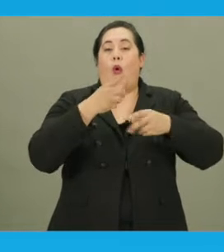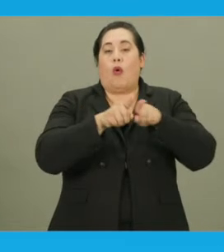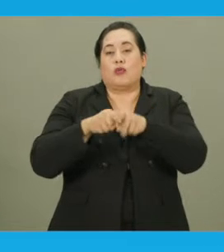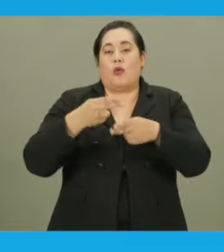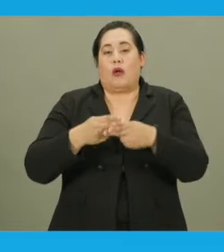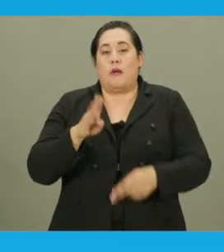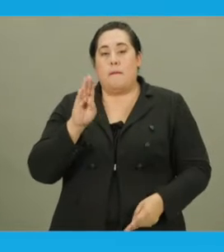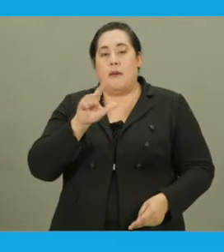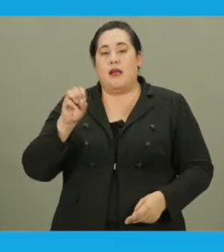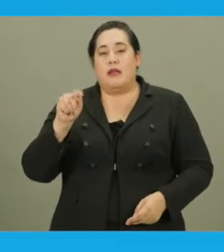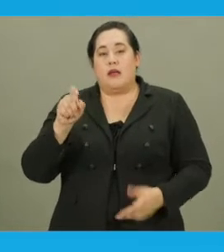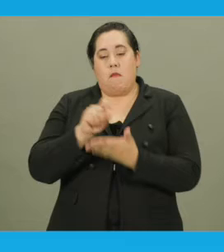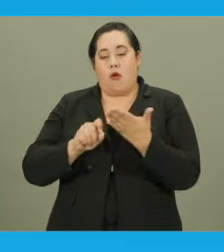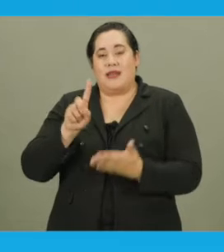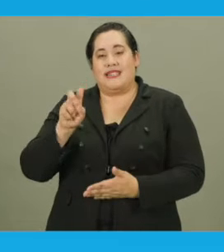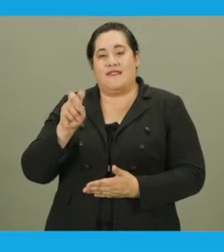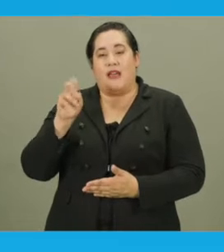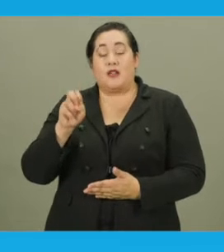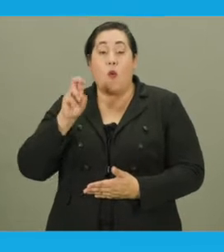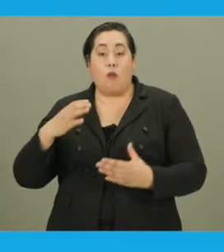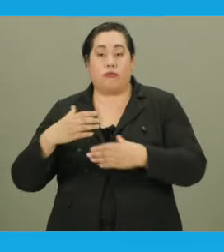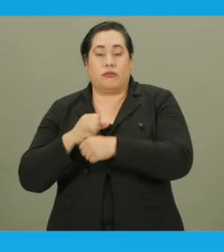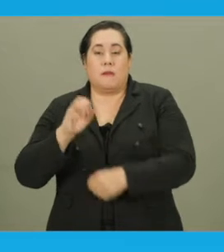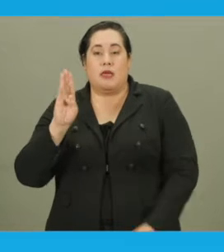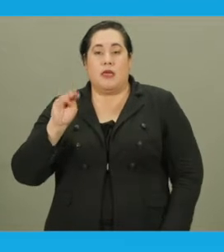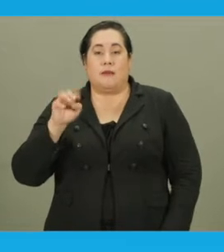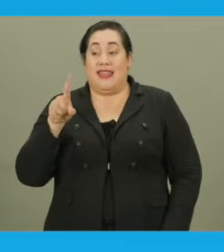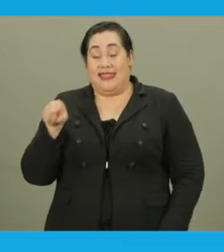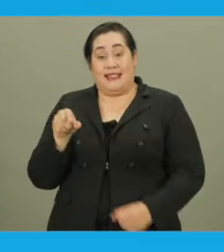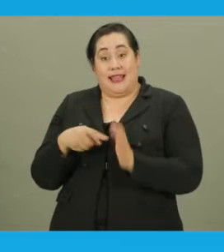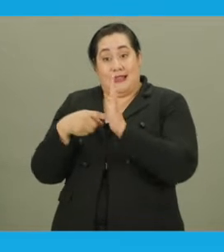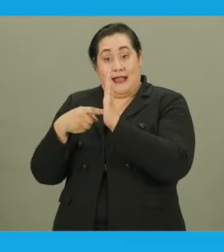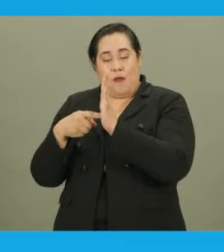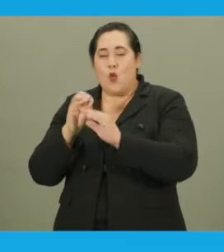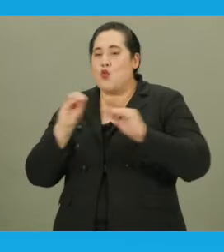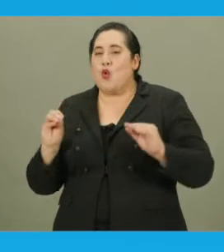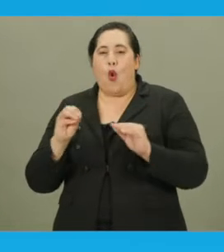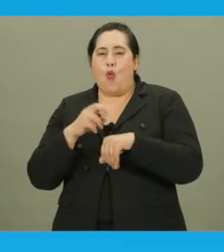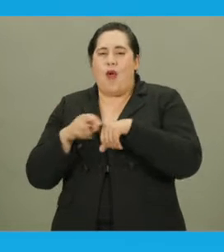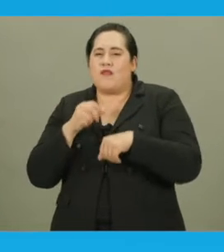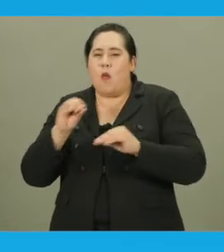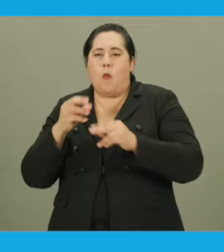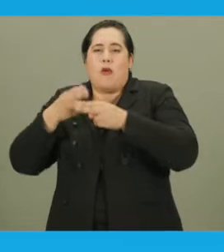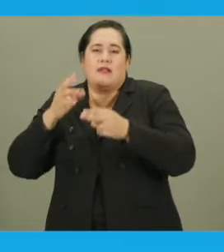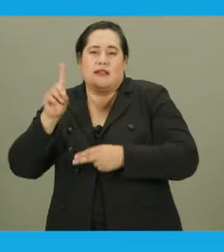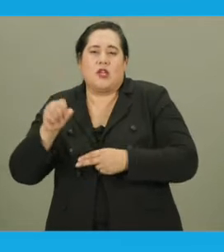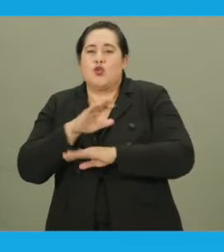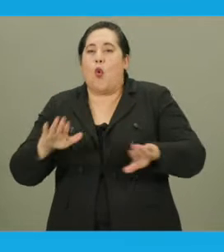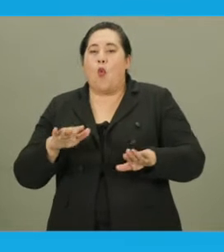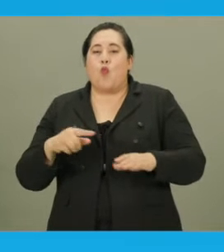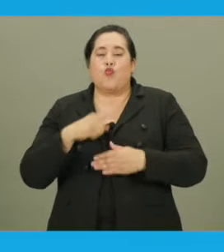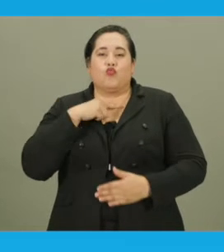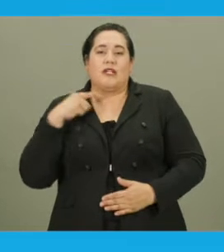called ballot marking device or BMD. In this example, there is no reference to a disability and you don't run the risk of